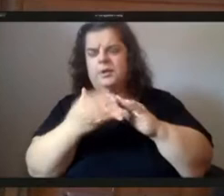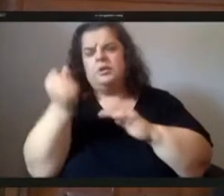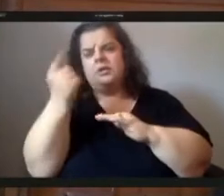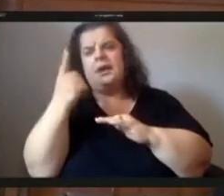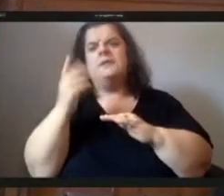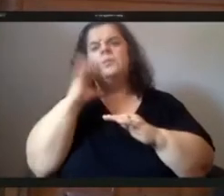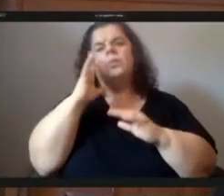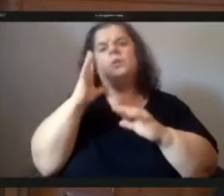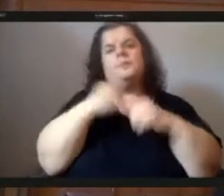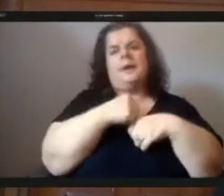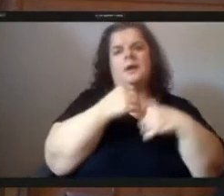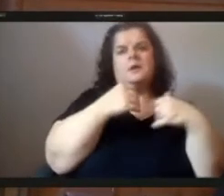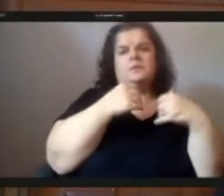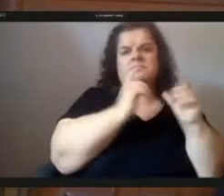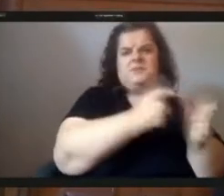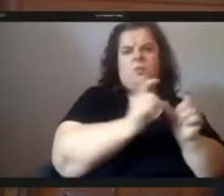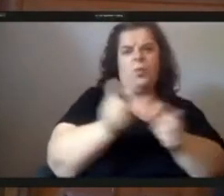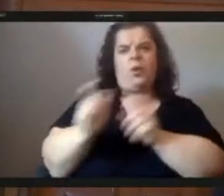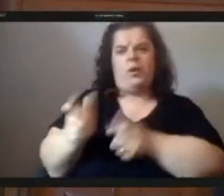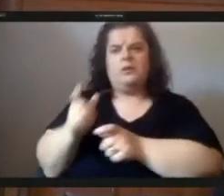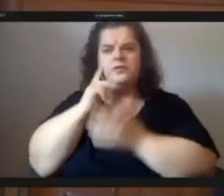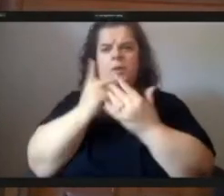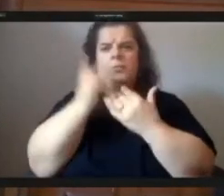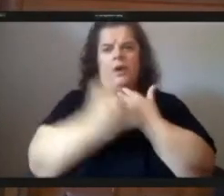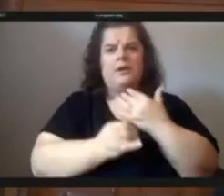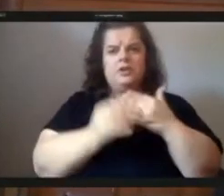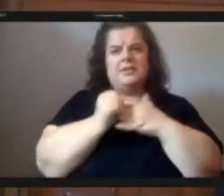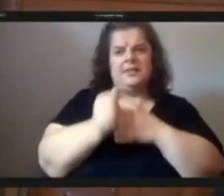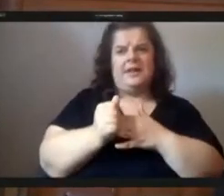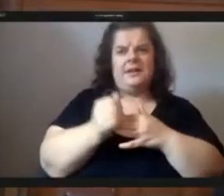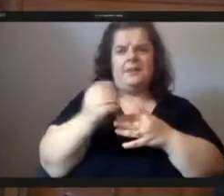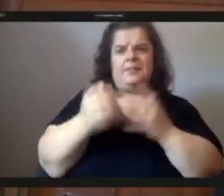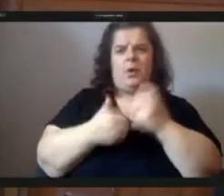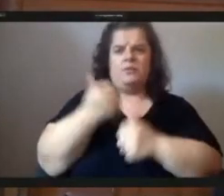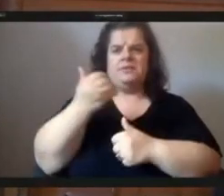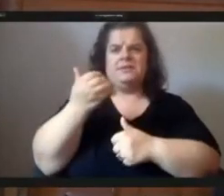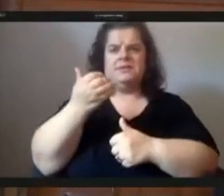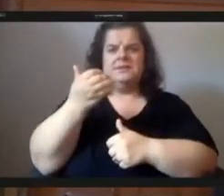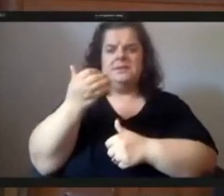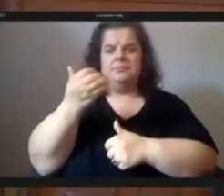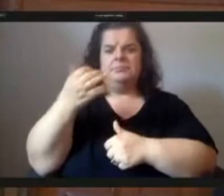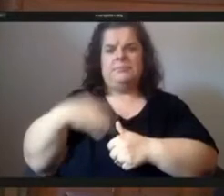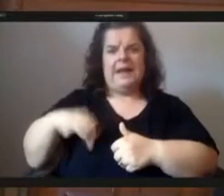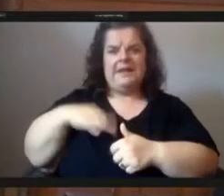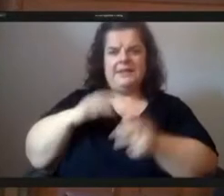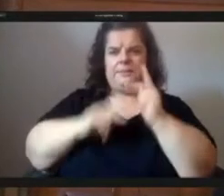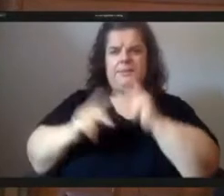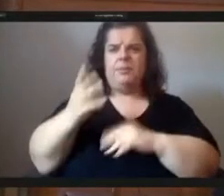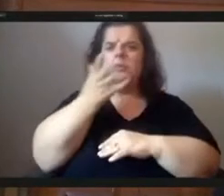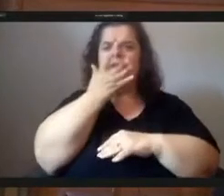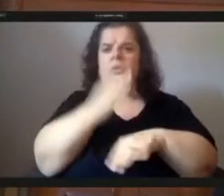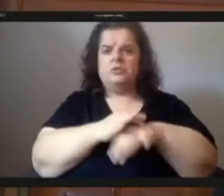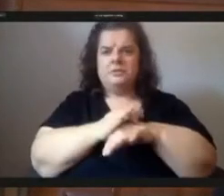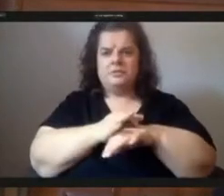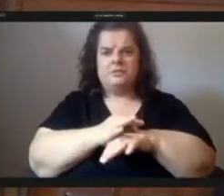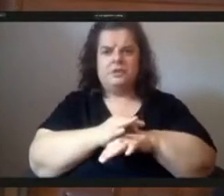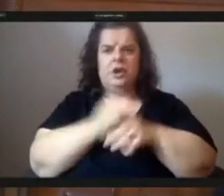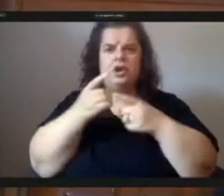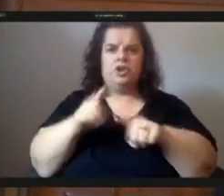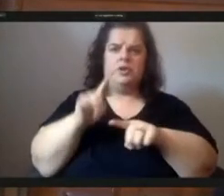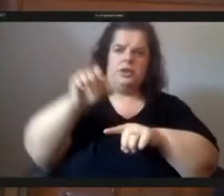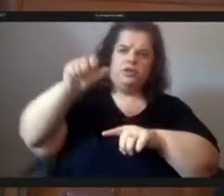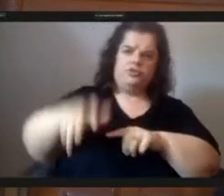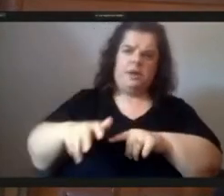priority given to projects that are led by and are primarily benefiting people of coupler during his release of the draft budget recently